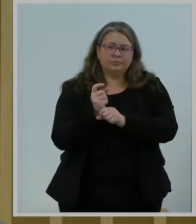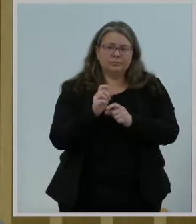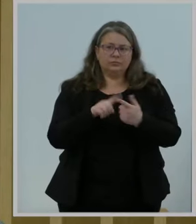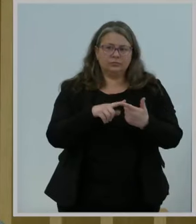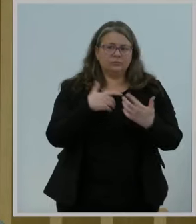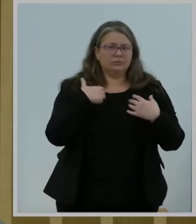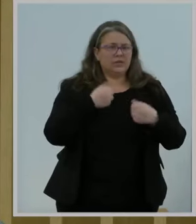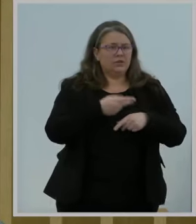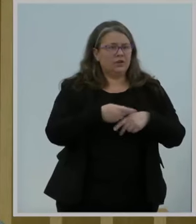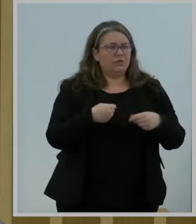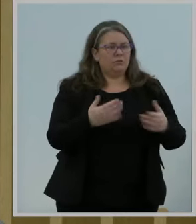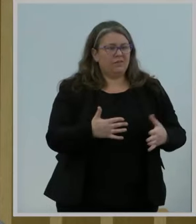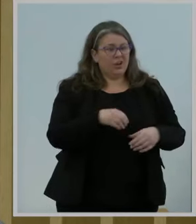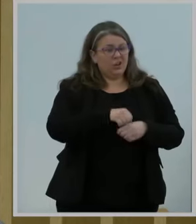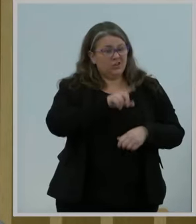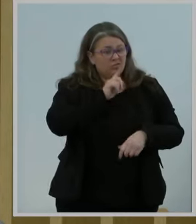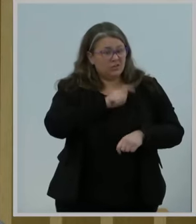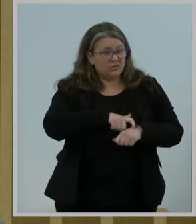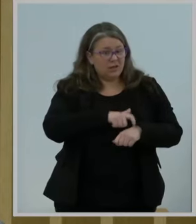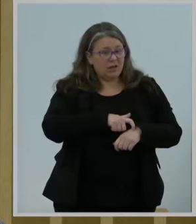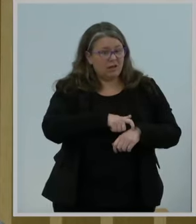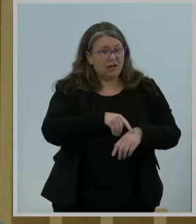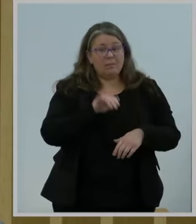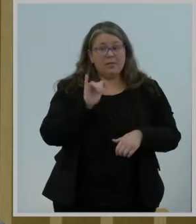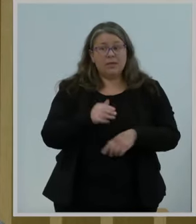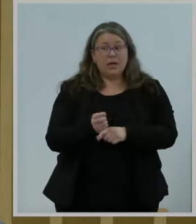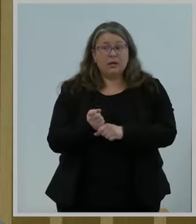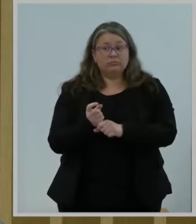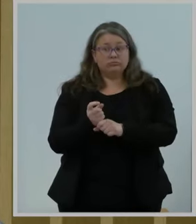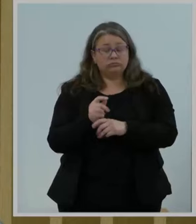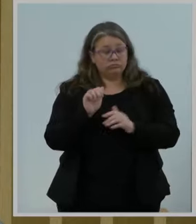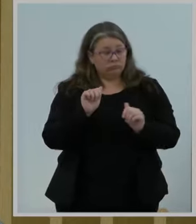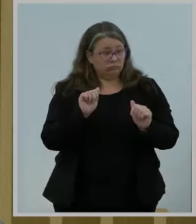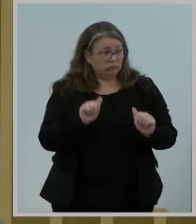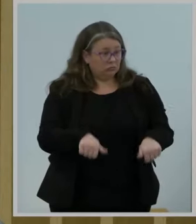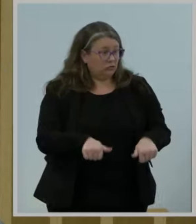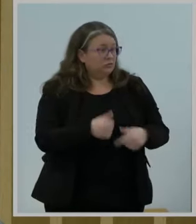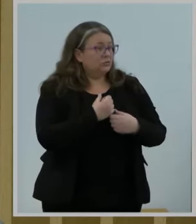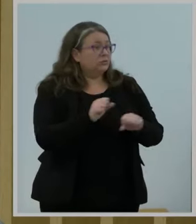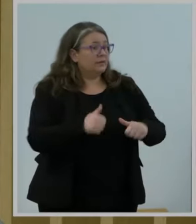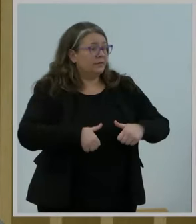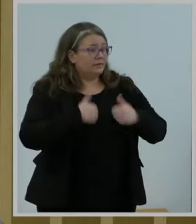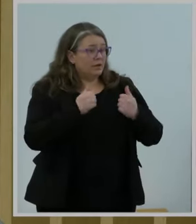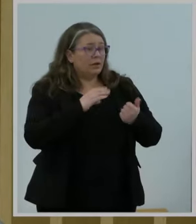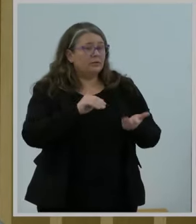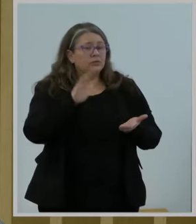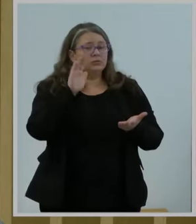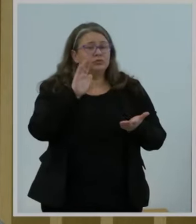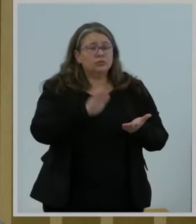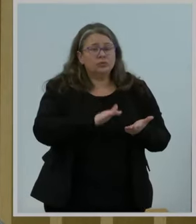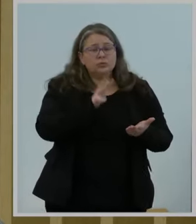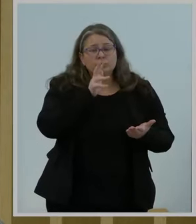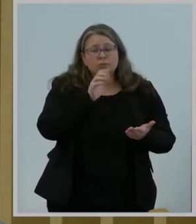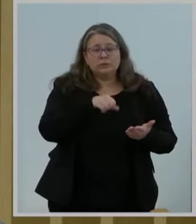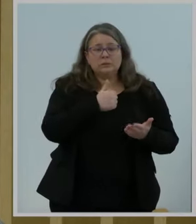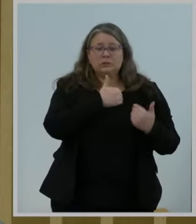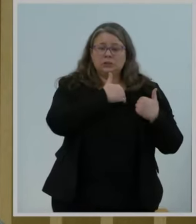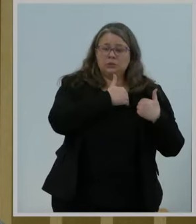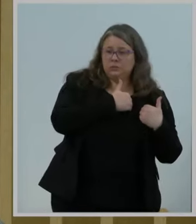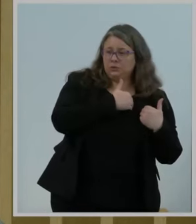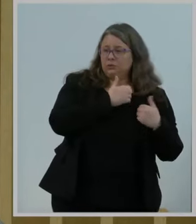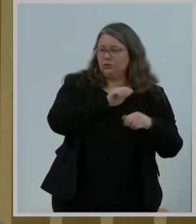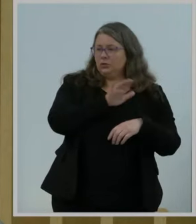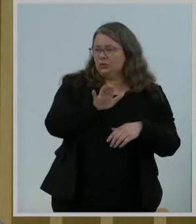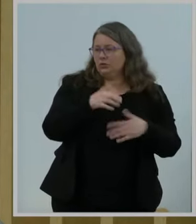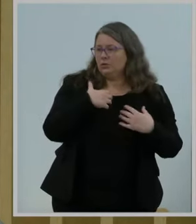saving lives in reducing the burden on mothers and families alike. Furthermore, telehealth platforms